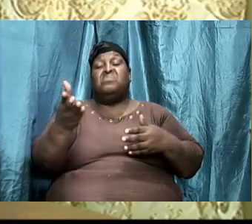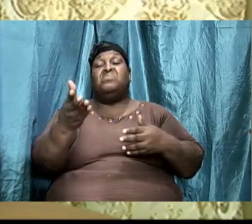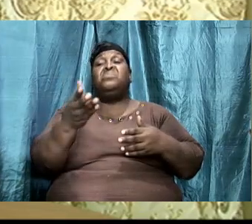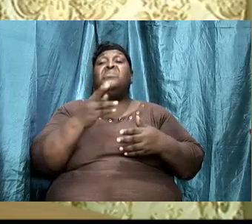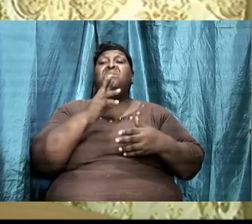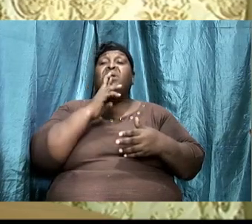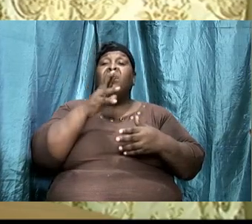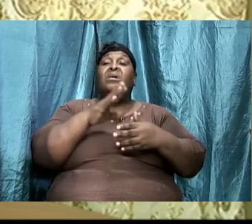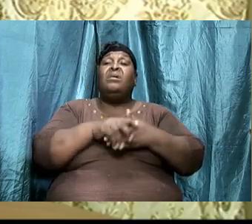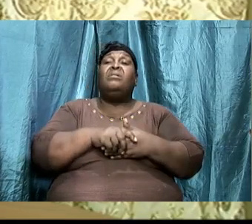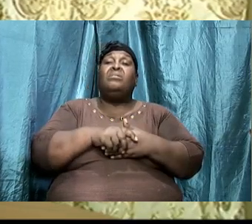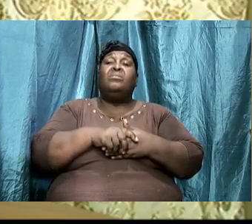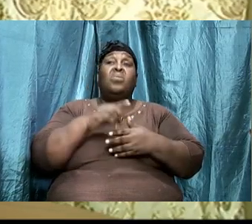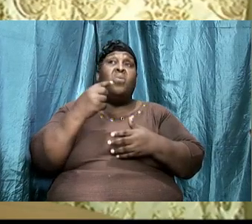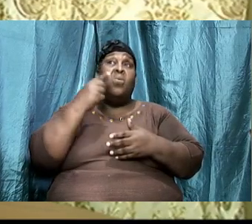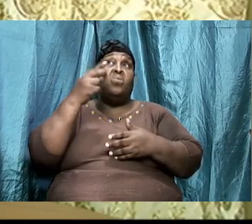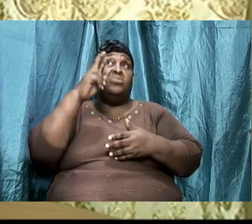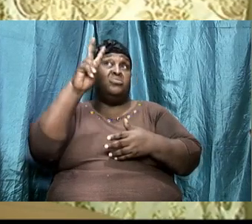Only two were convinced.